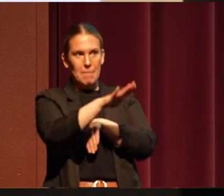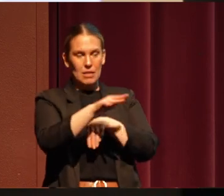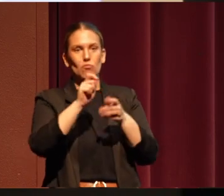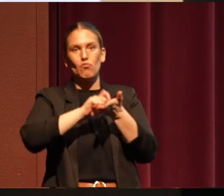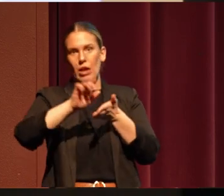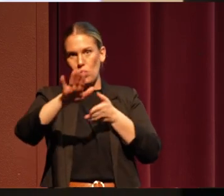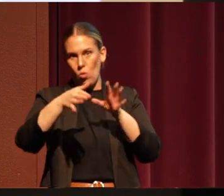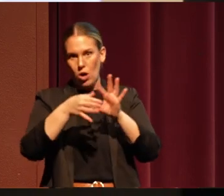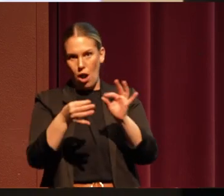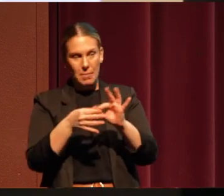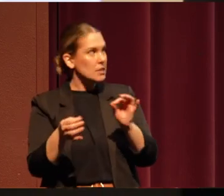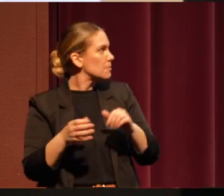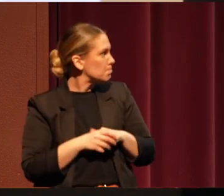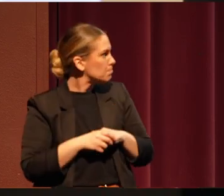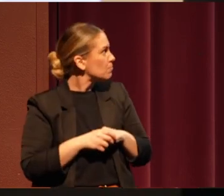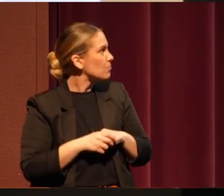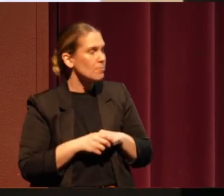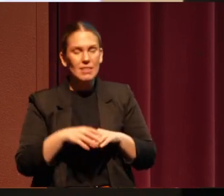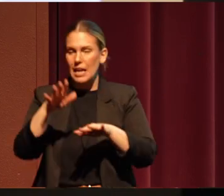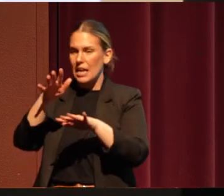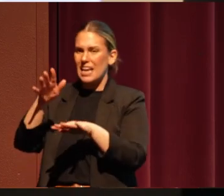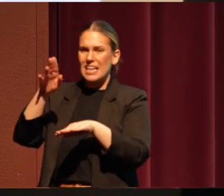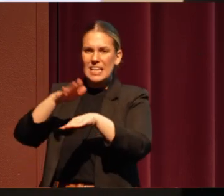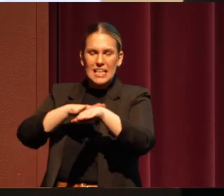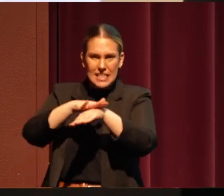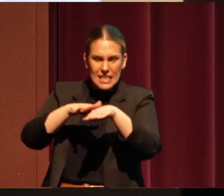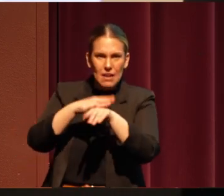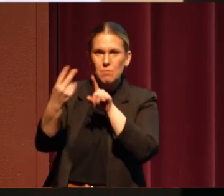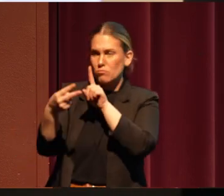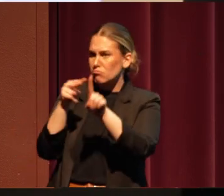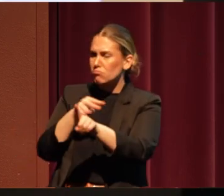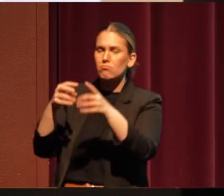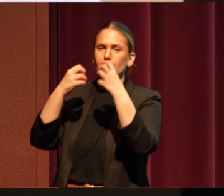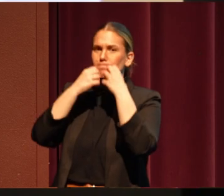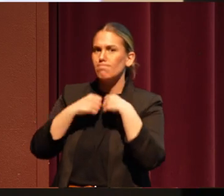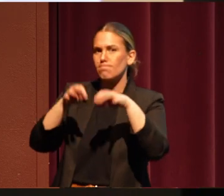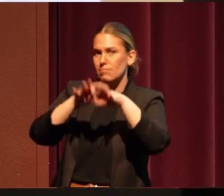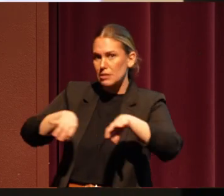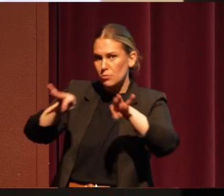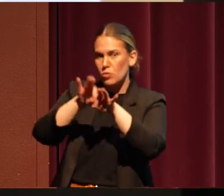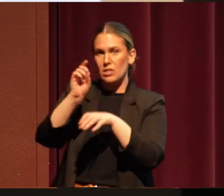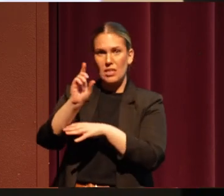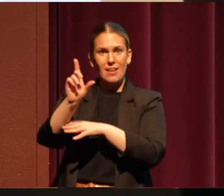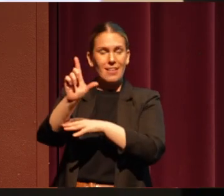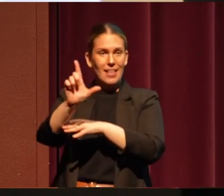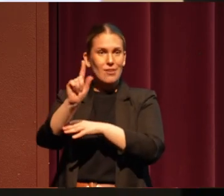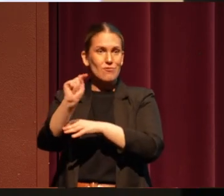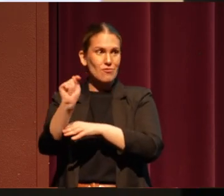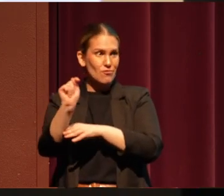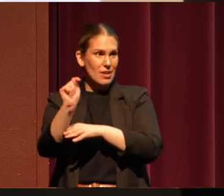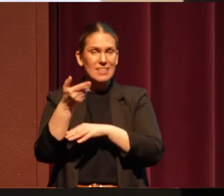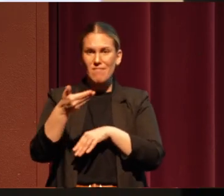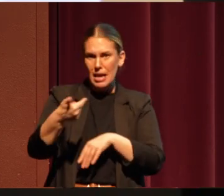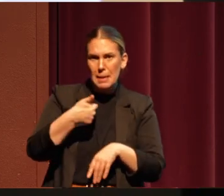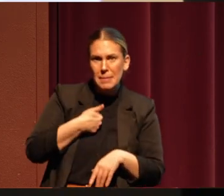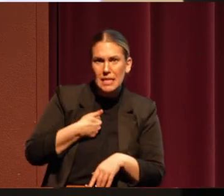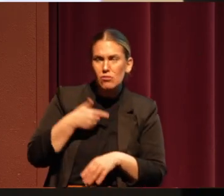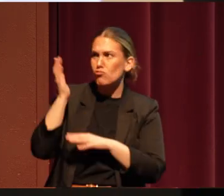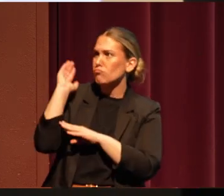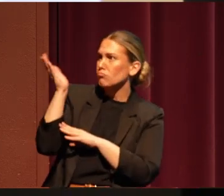And Native perspective is so important. The Deschutes Land Trust gave me today to come and talk to you.